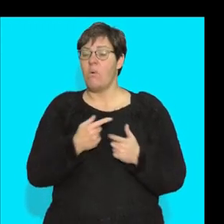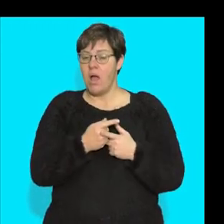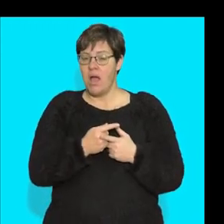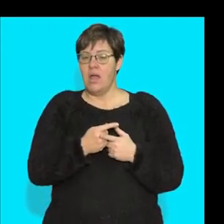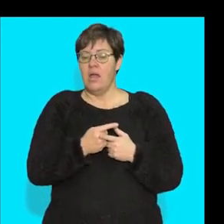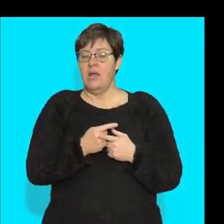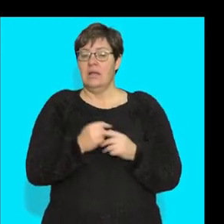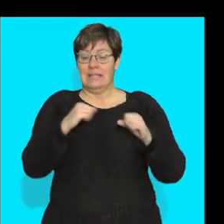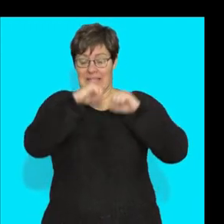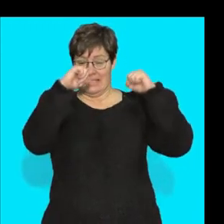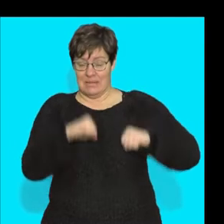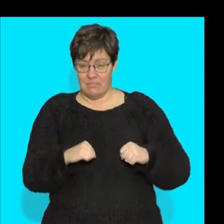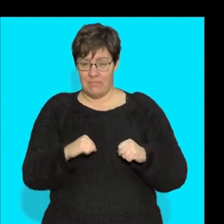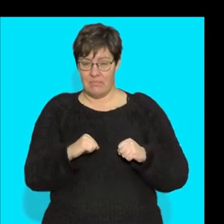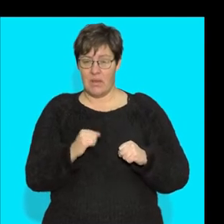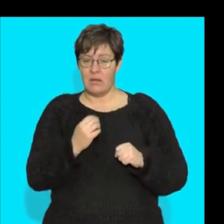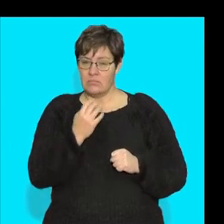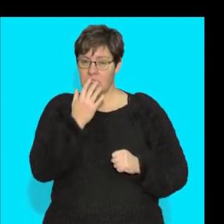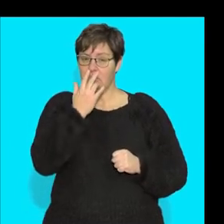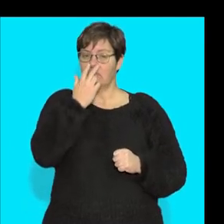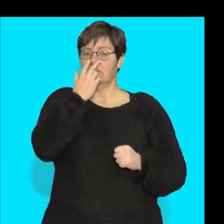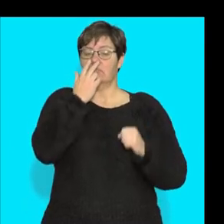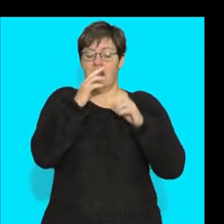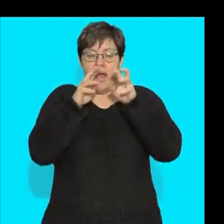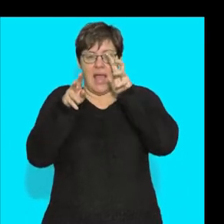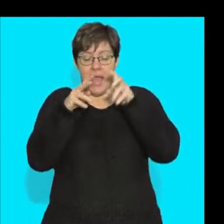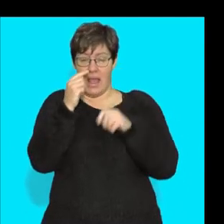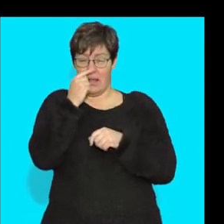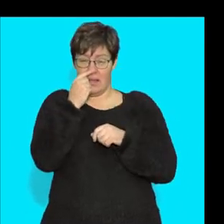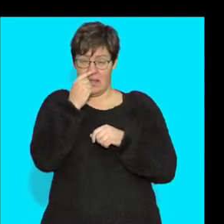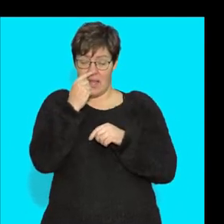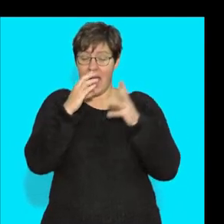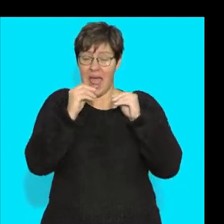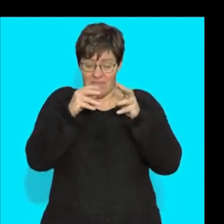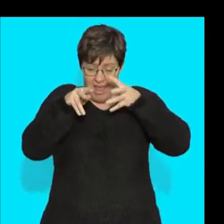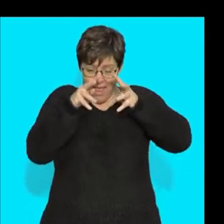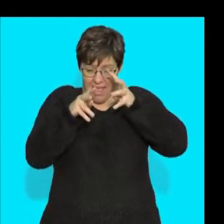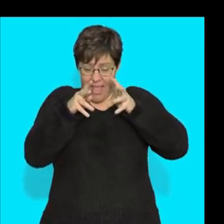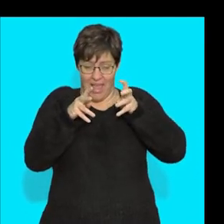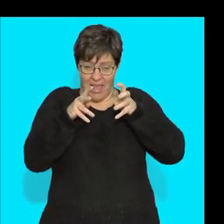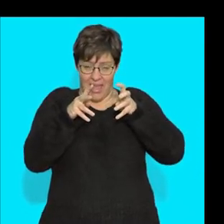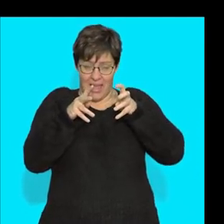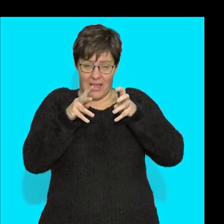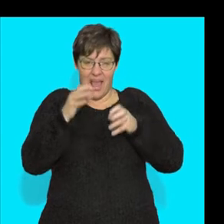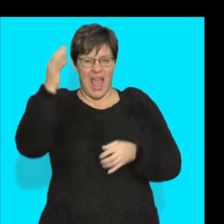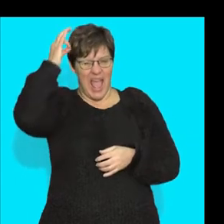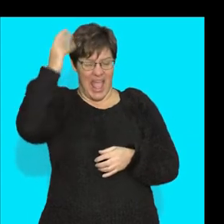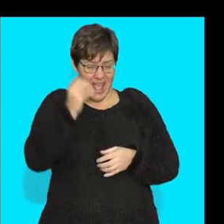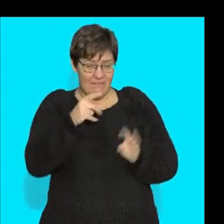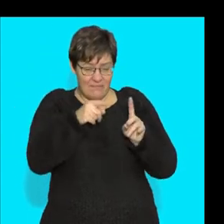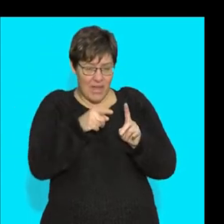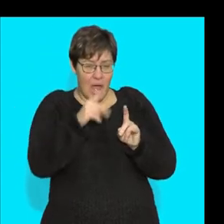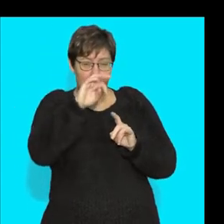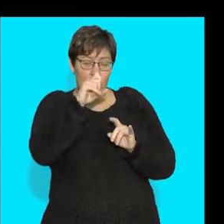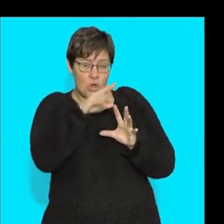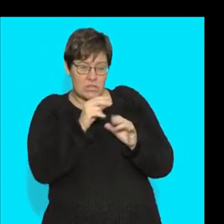throughout my system, while I breathe, until around about there, these little hairs and the mucus